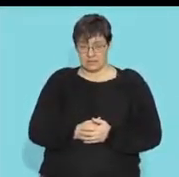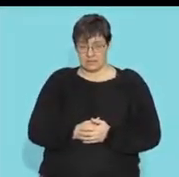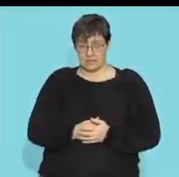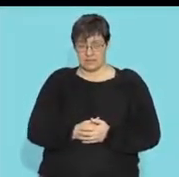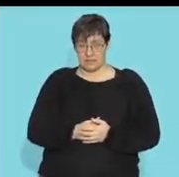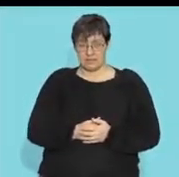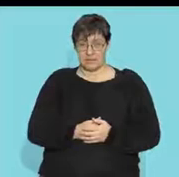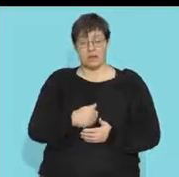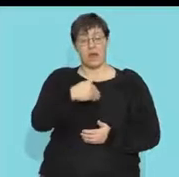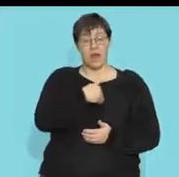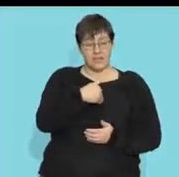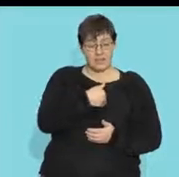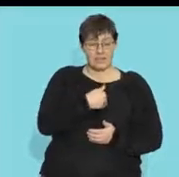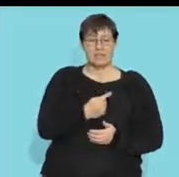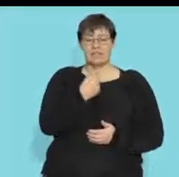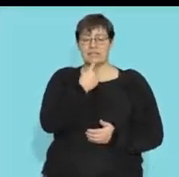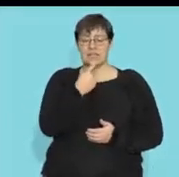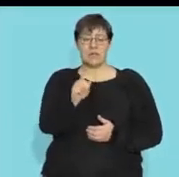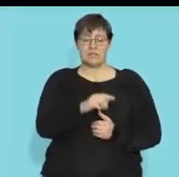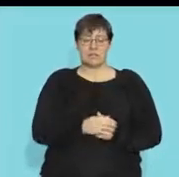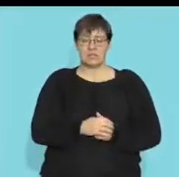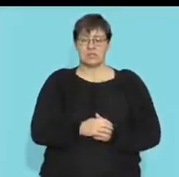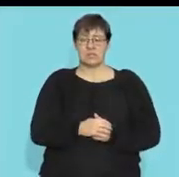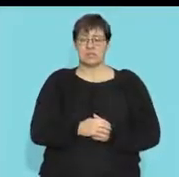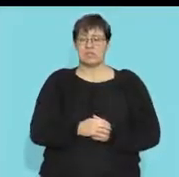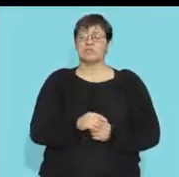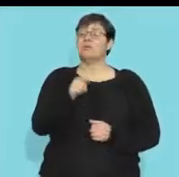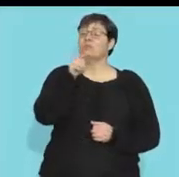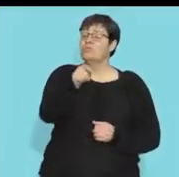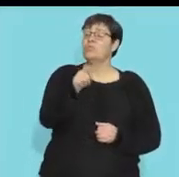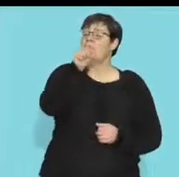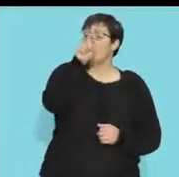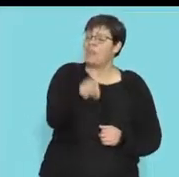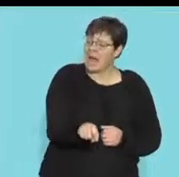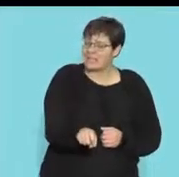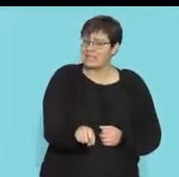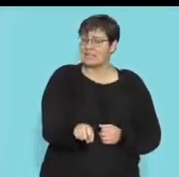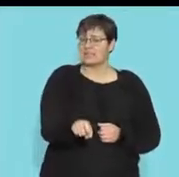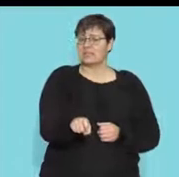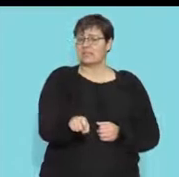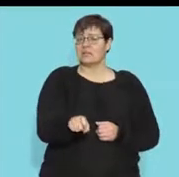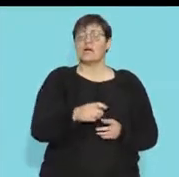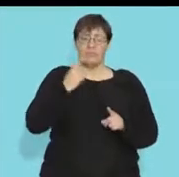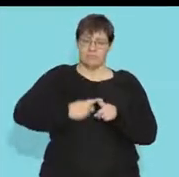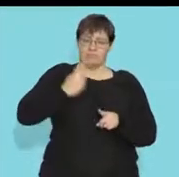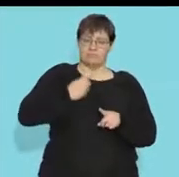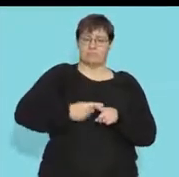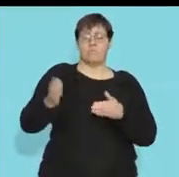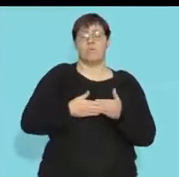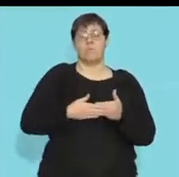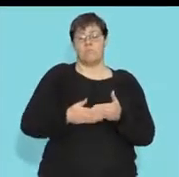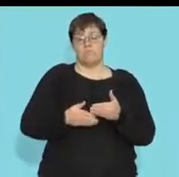right it goes to the heart and it says to the heart you need to beat faster